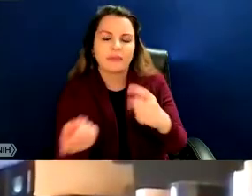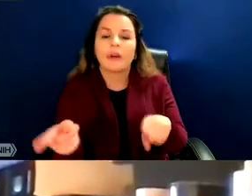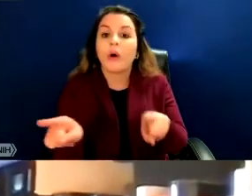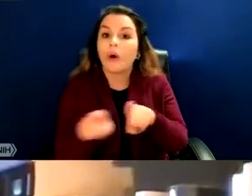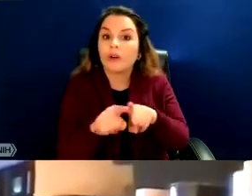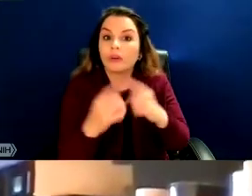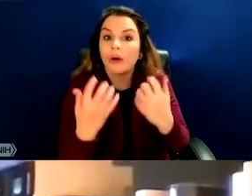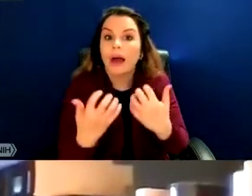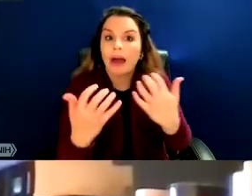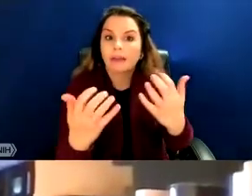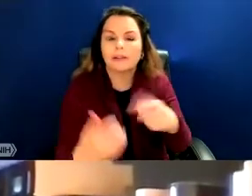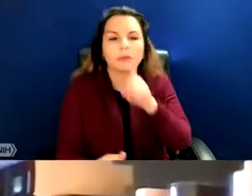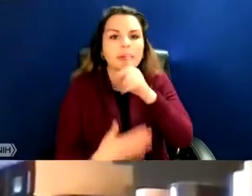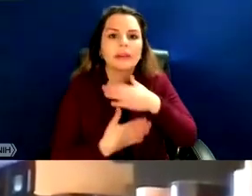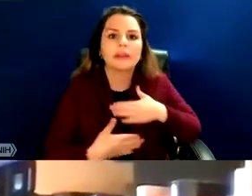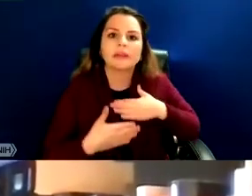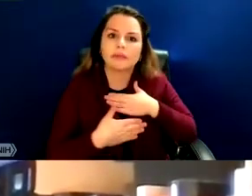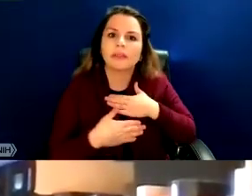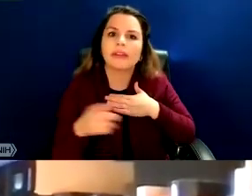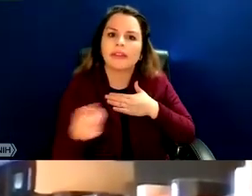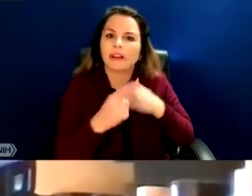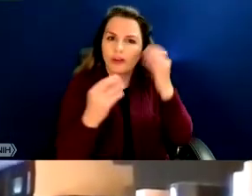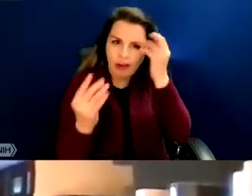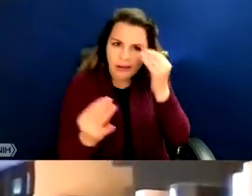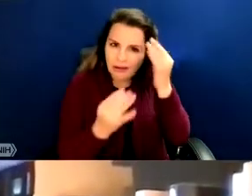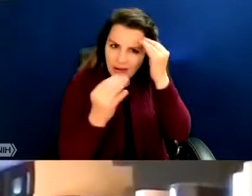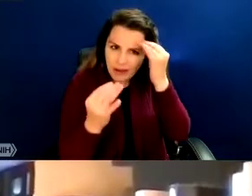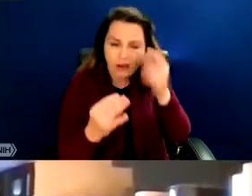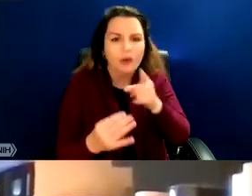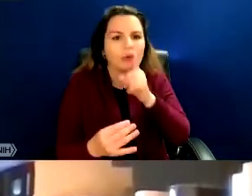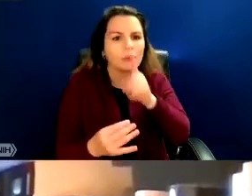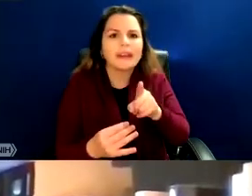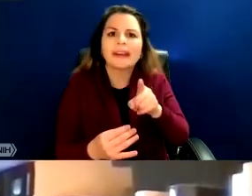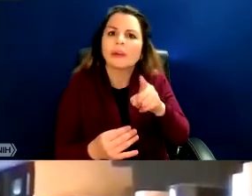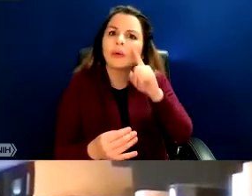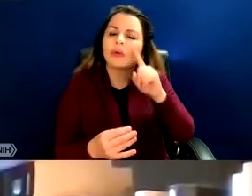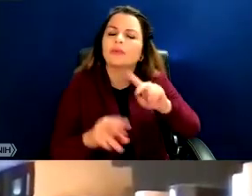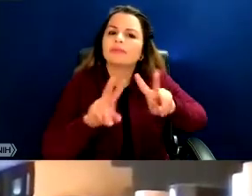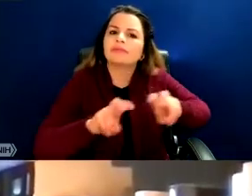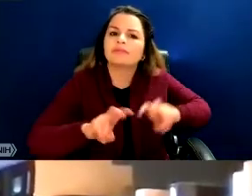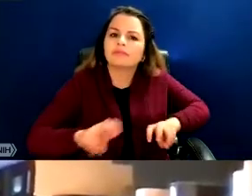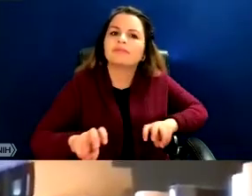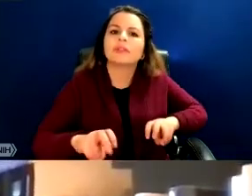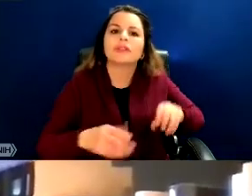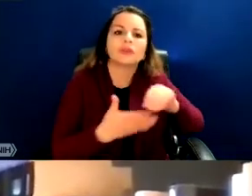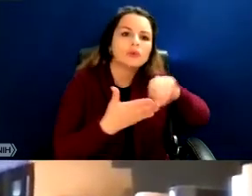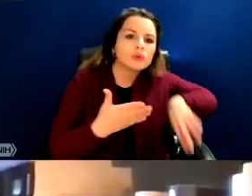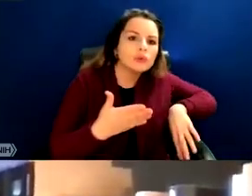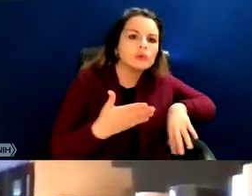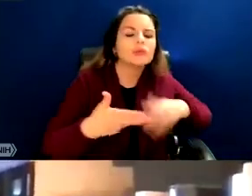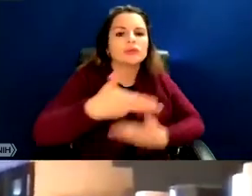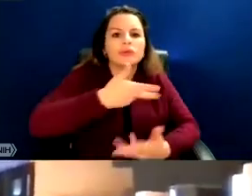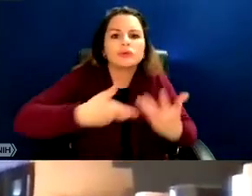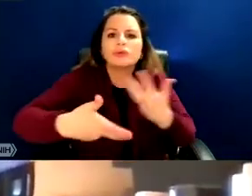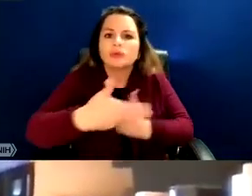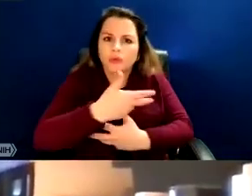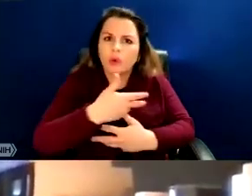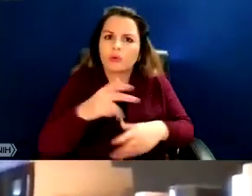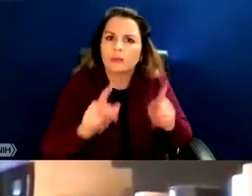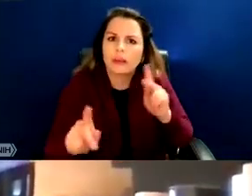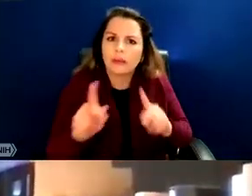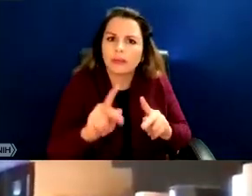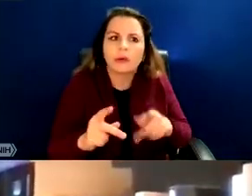appreciated early in your talk that you reflect on socializing students and researchers to understand the role librarians have in information